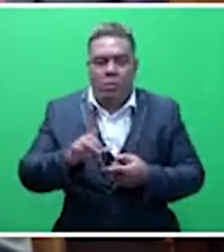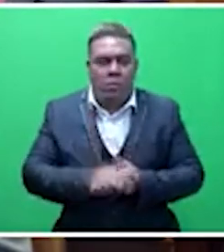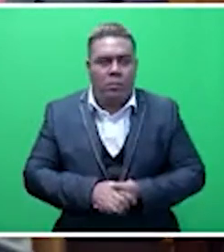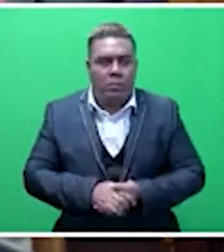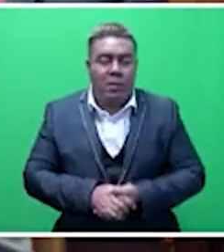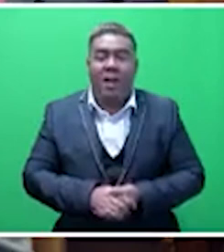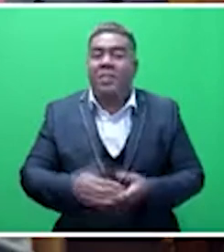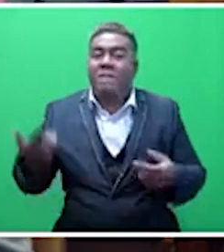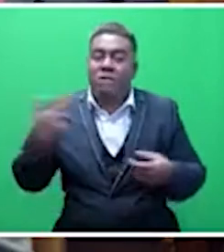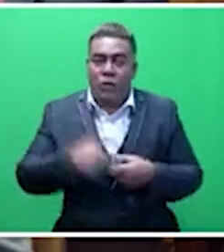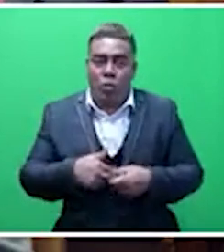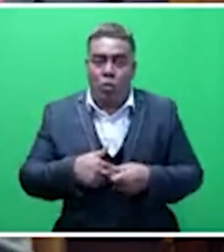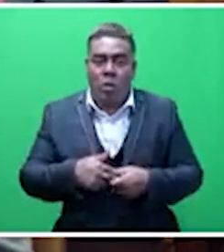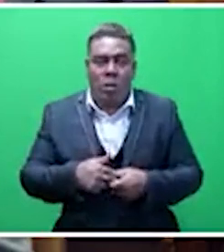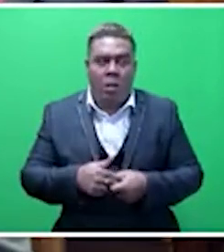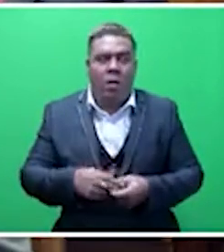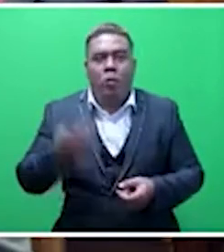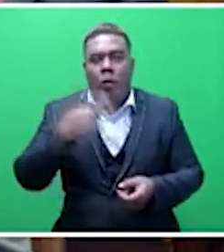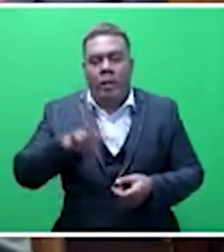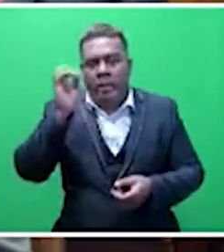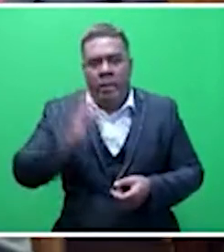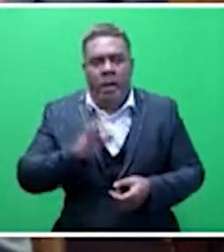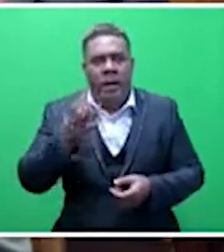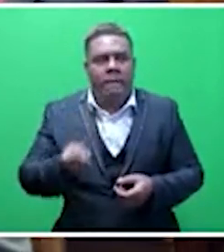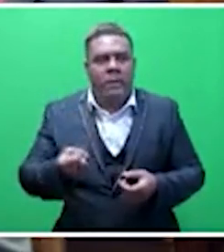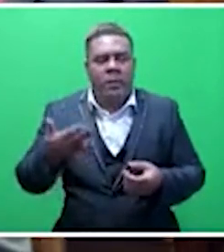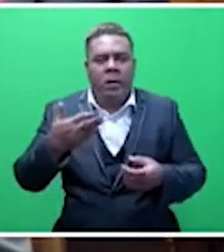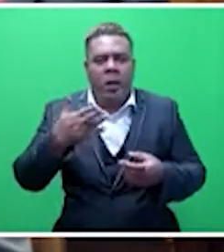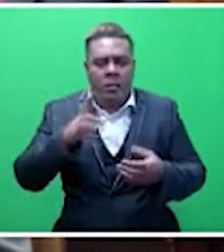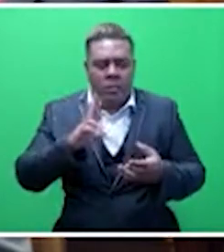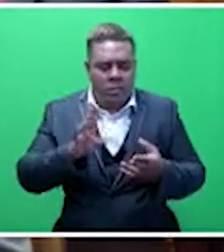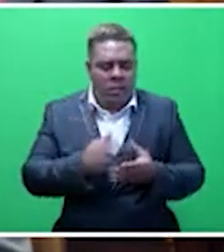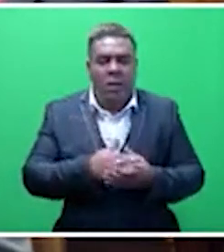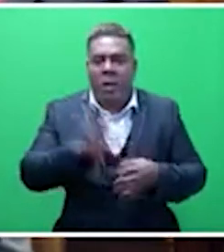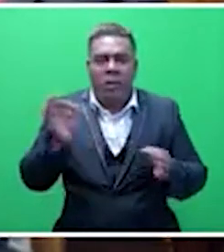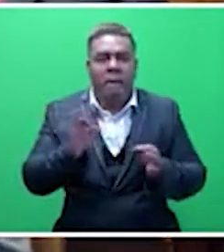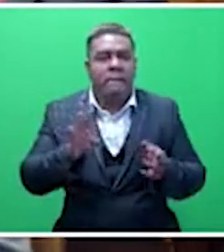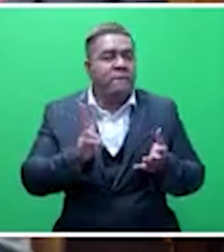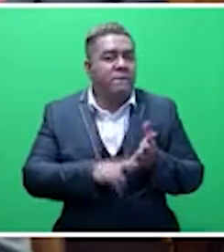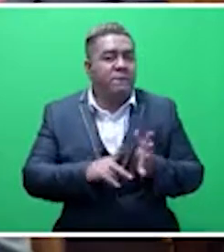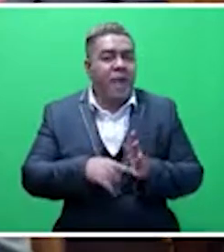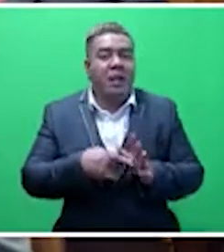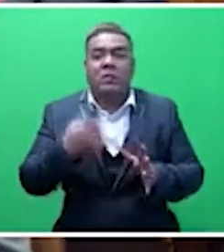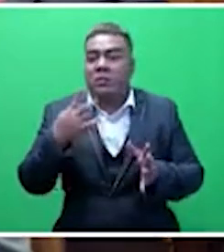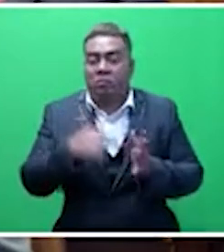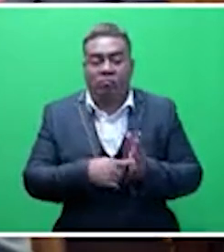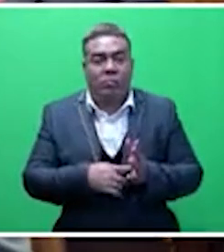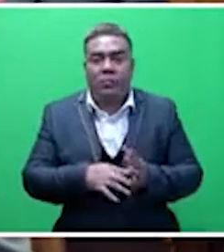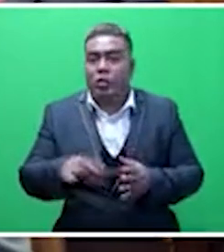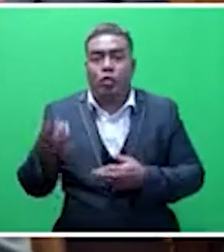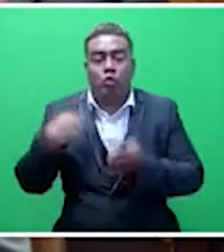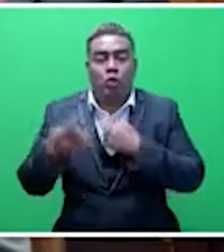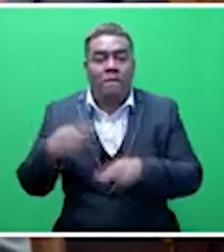the fuel, 20% has been removed. He says there's no assessment been done of the 21 vet items. Never in the history of